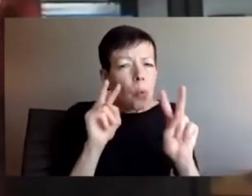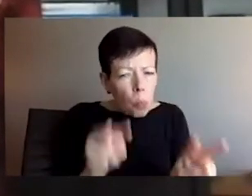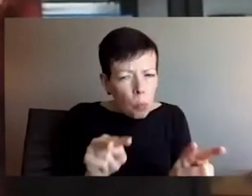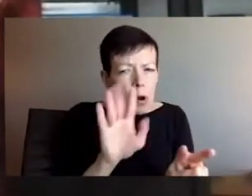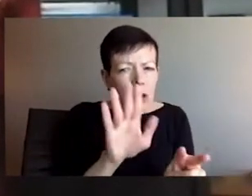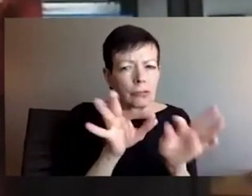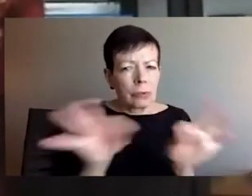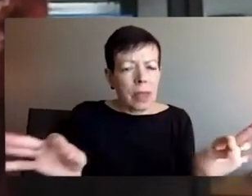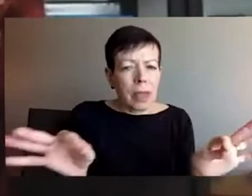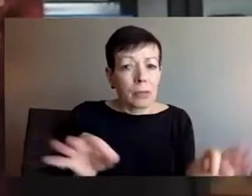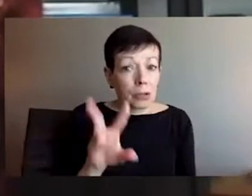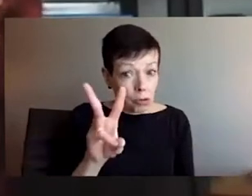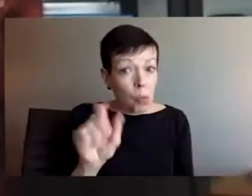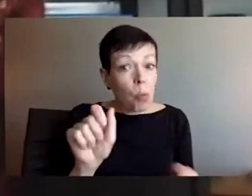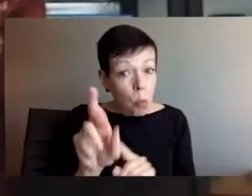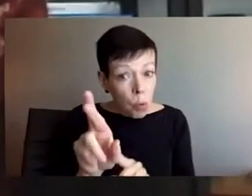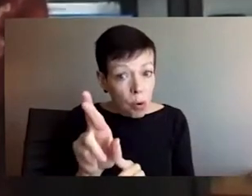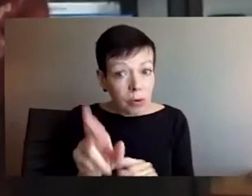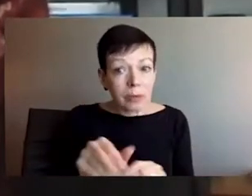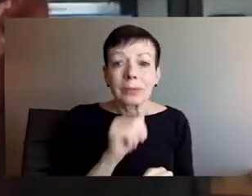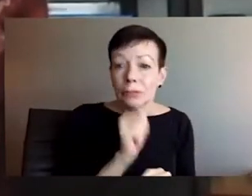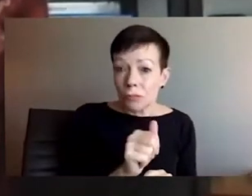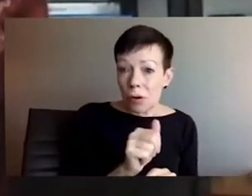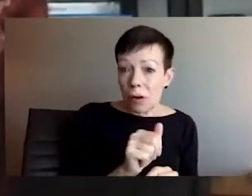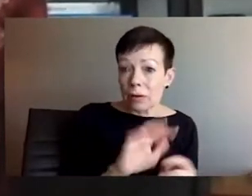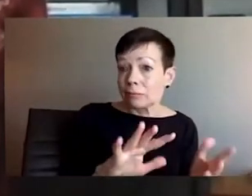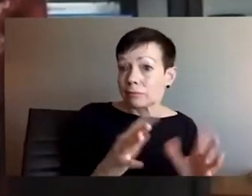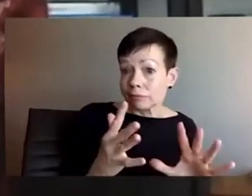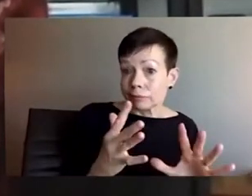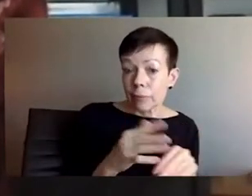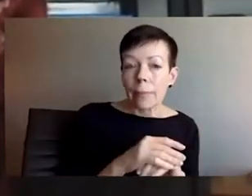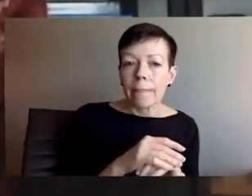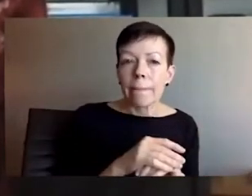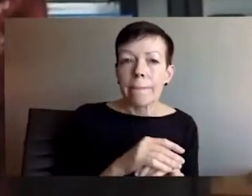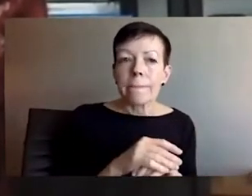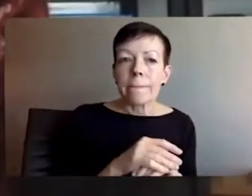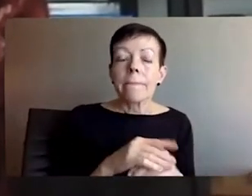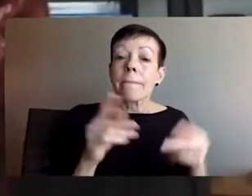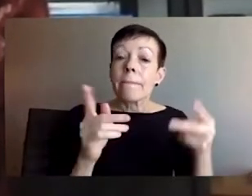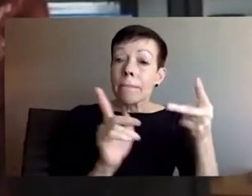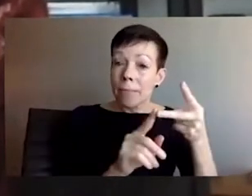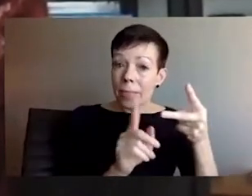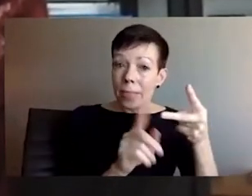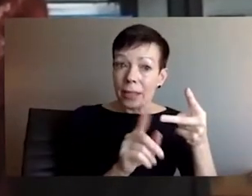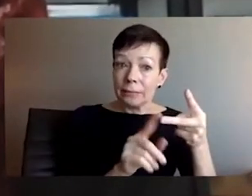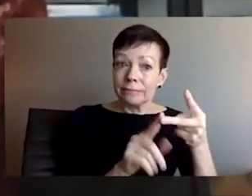will not be able to buy grain in the coming at least two years, if not longer.